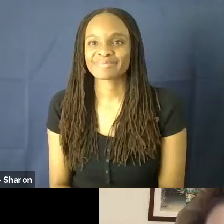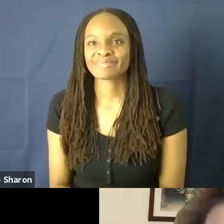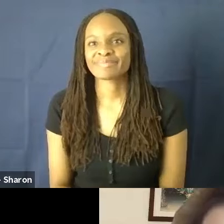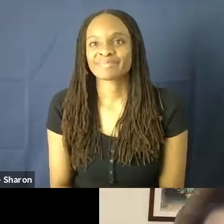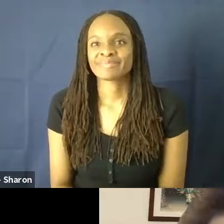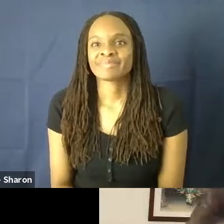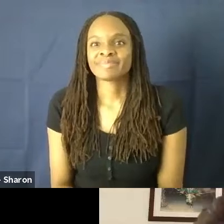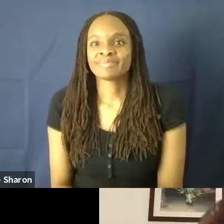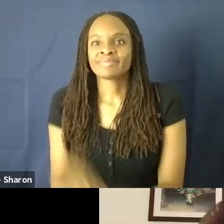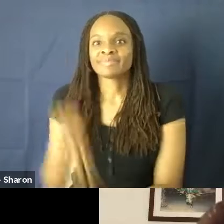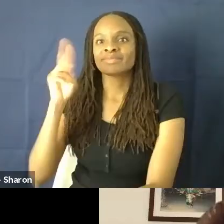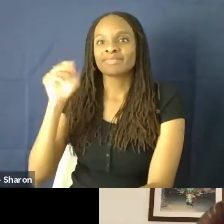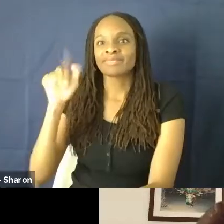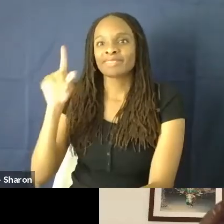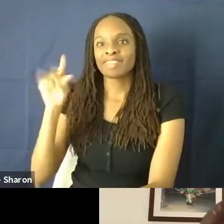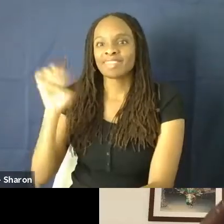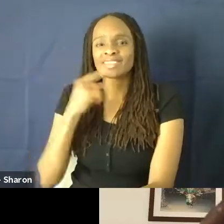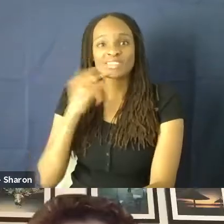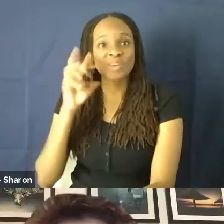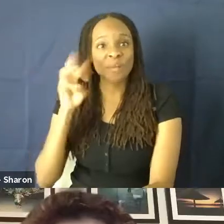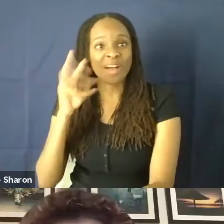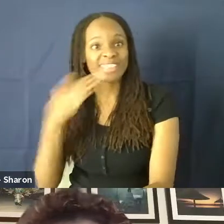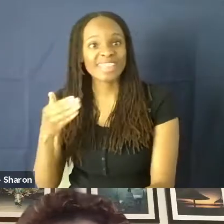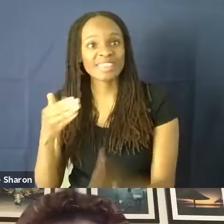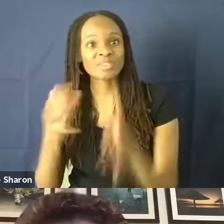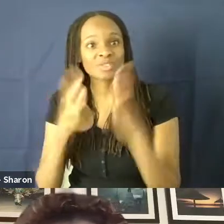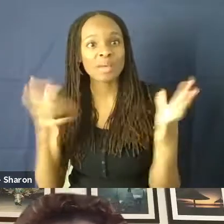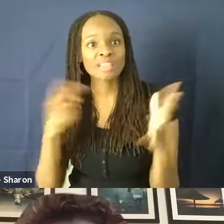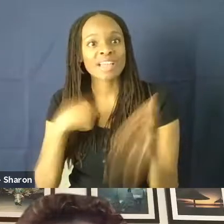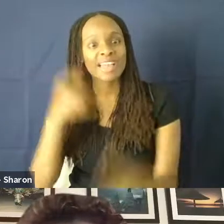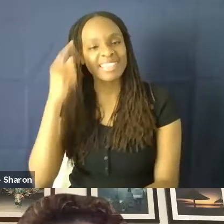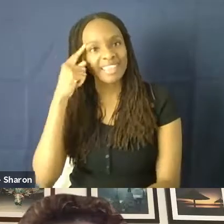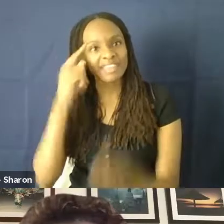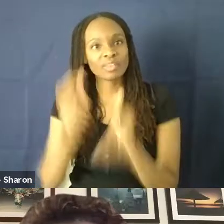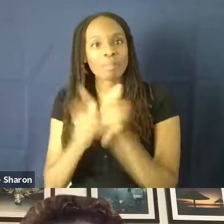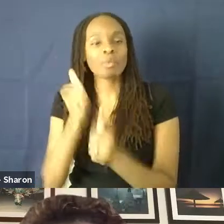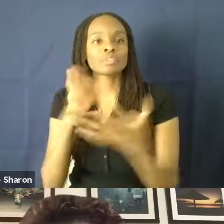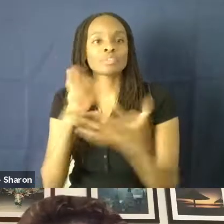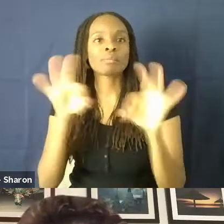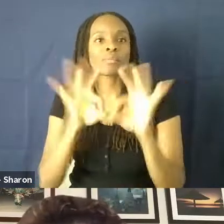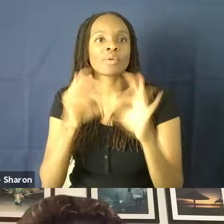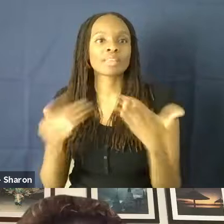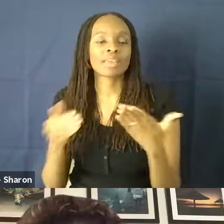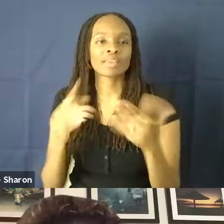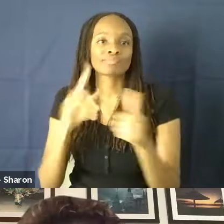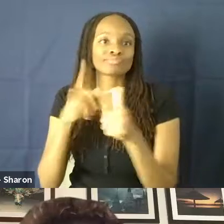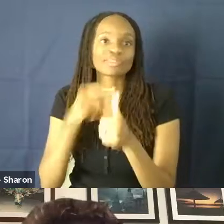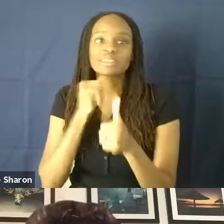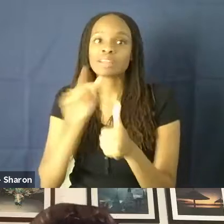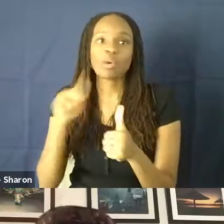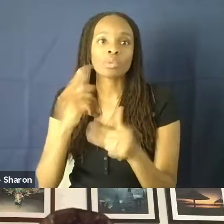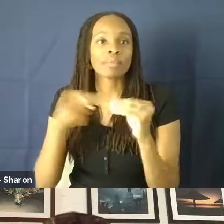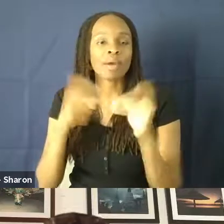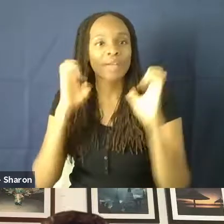Wow. Thank you so much, Monica. And I think the most important thing is, you know, A, it's not only about educating yourself,